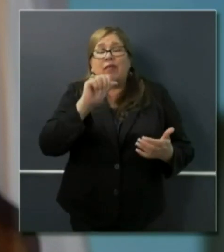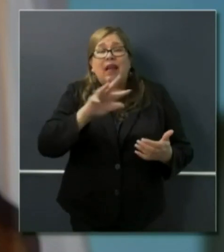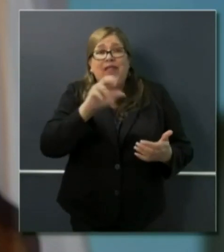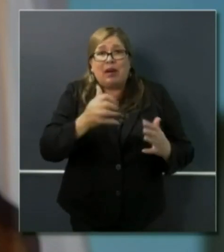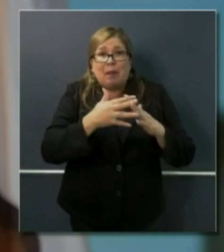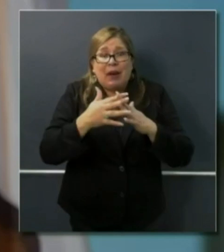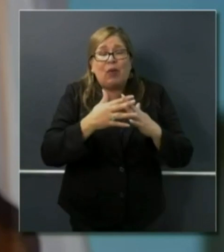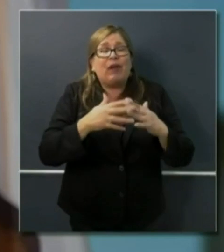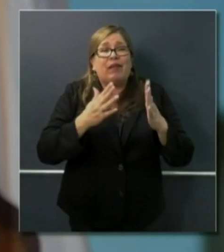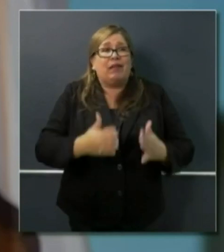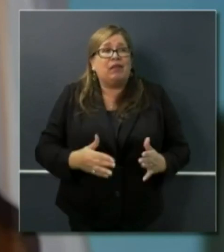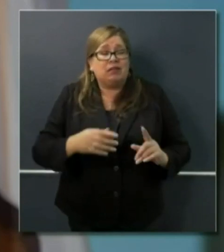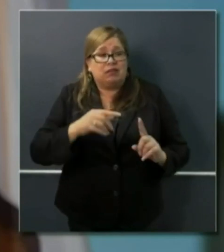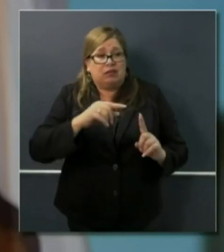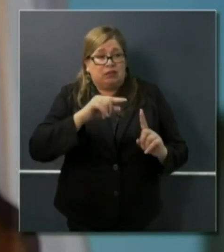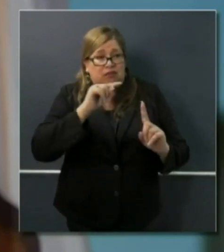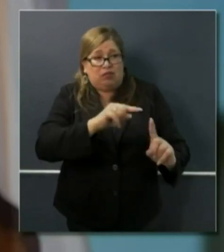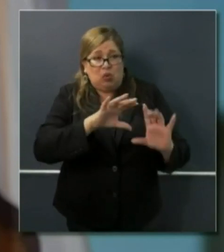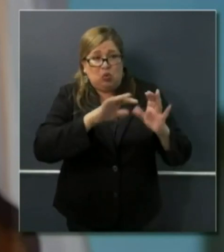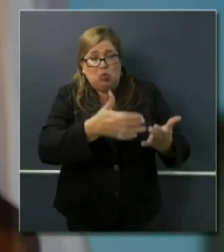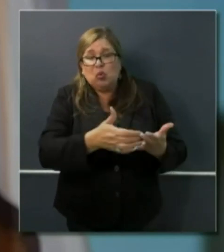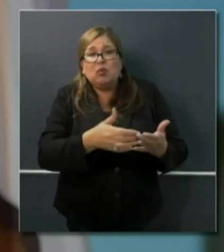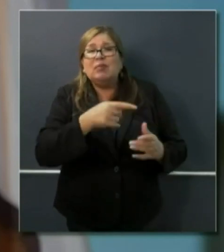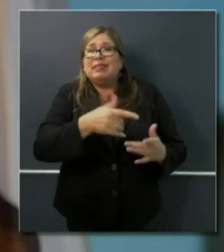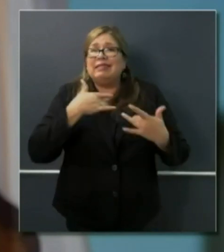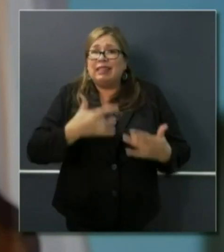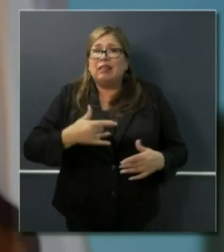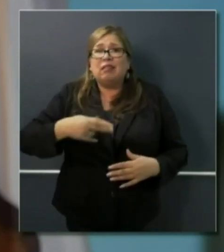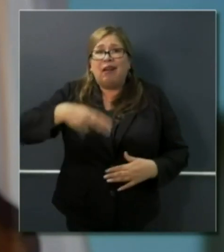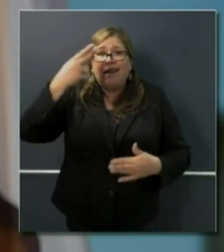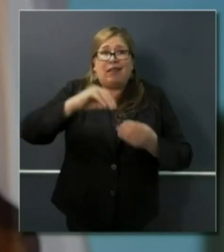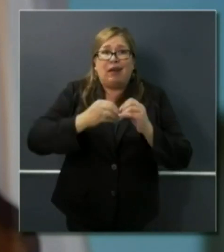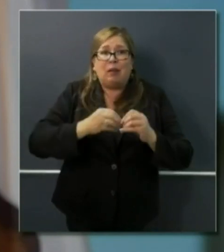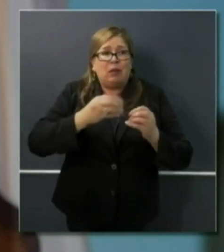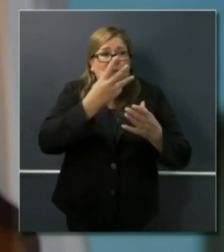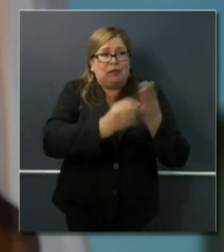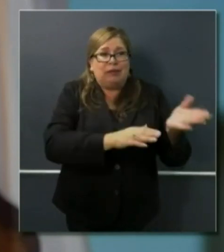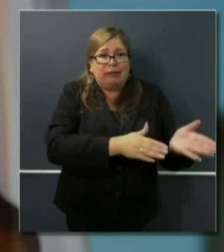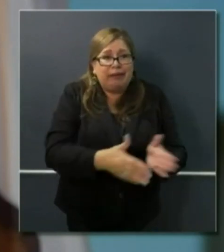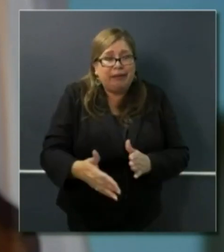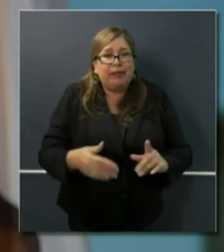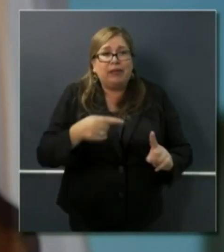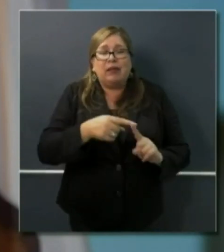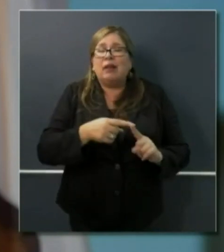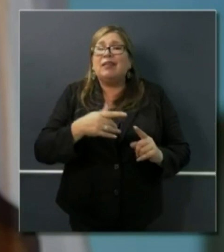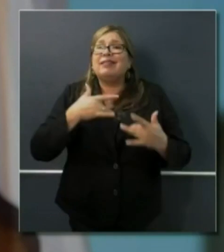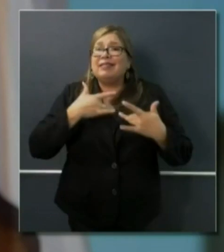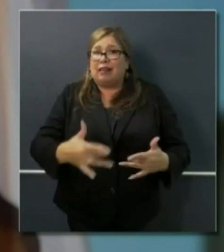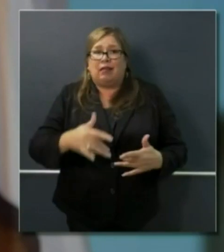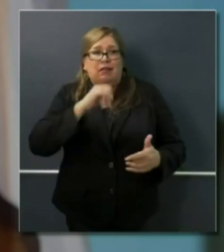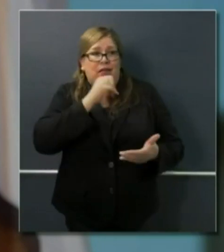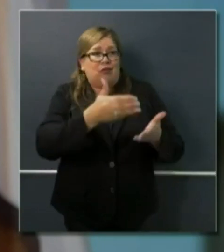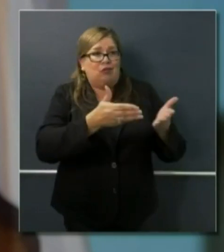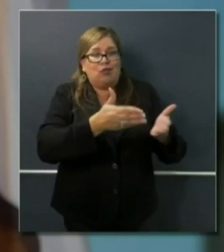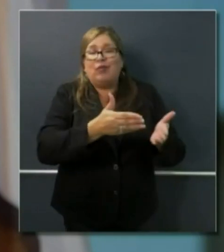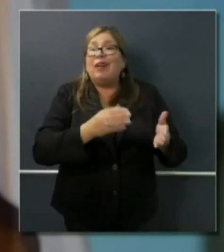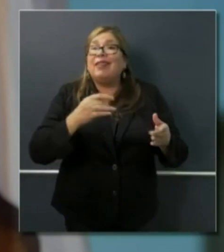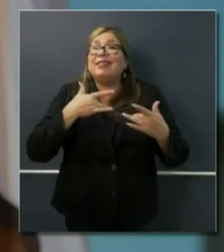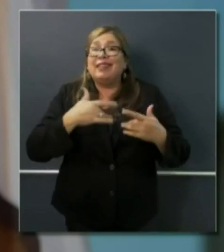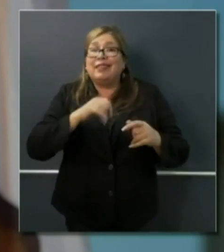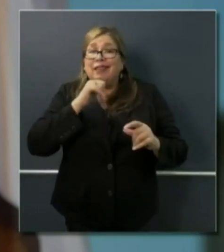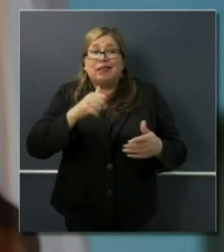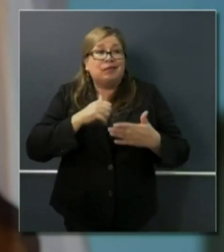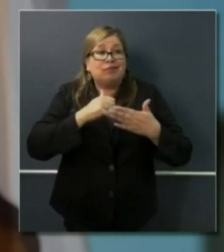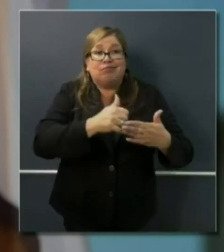African Americans. It's in one of the census tracts, one of the most underserved census tracts in the state.